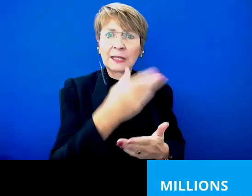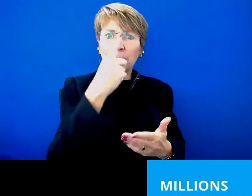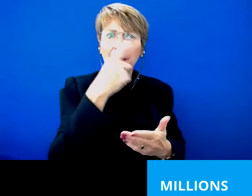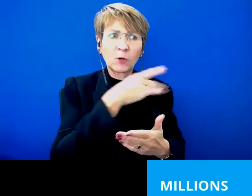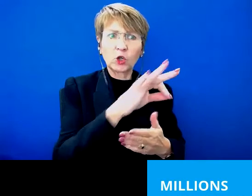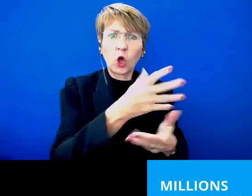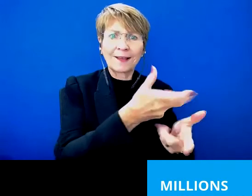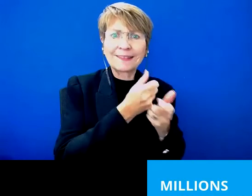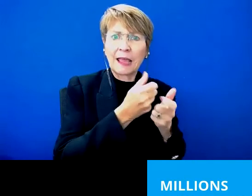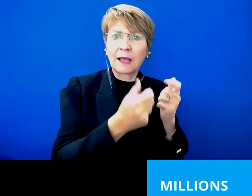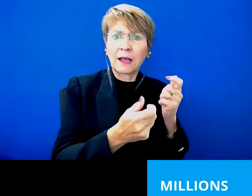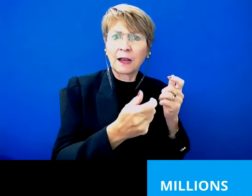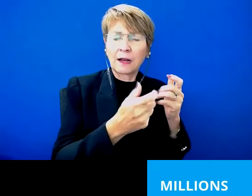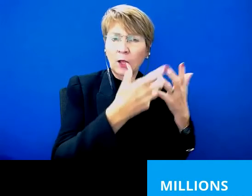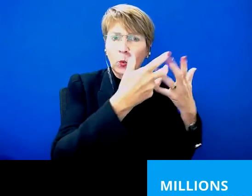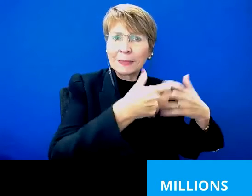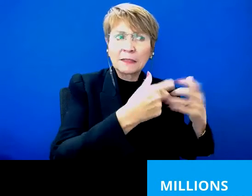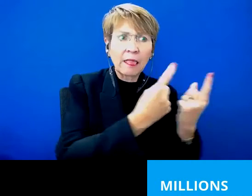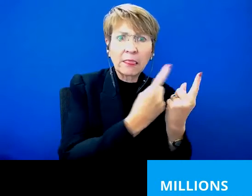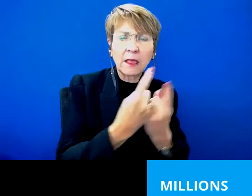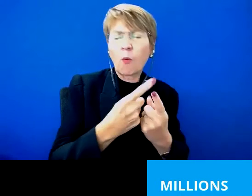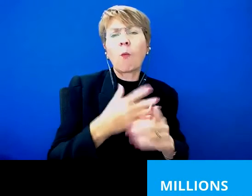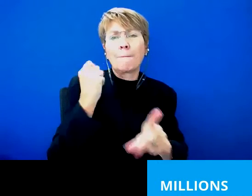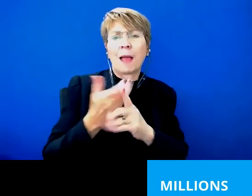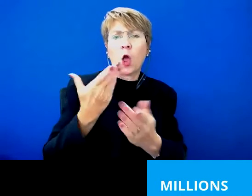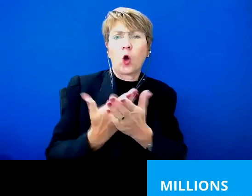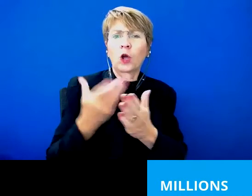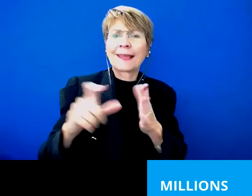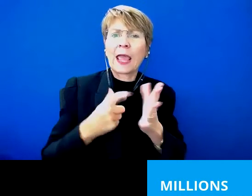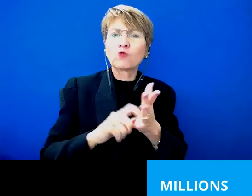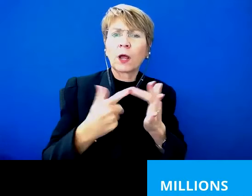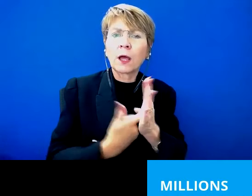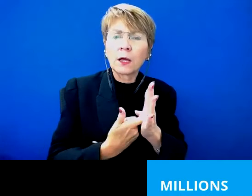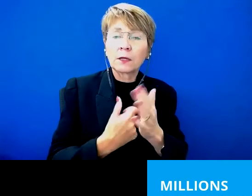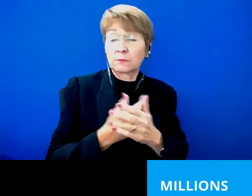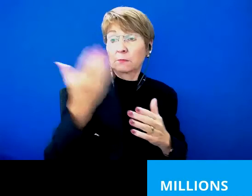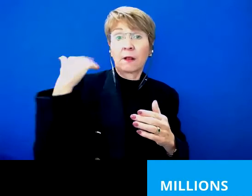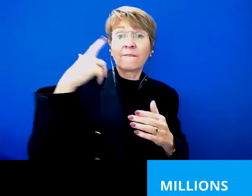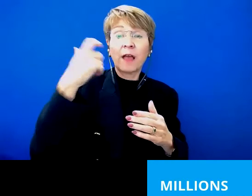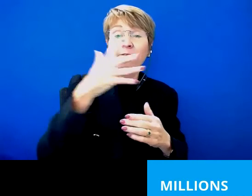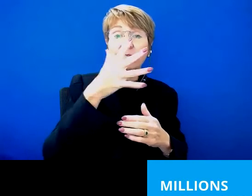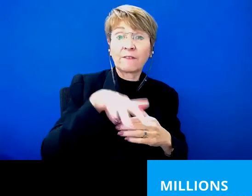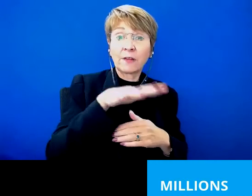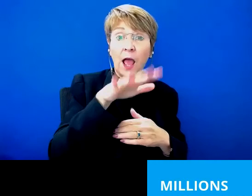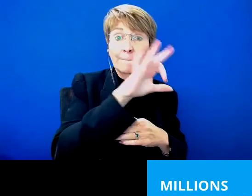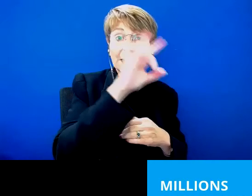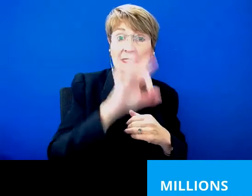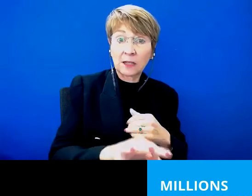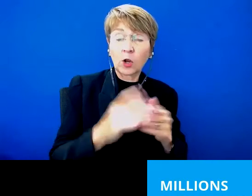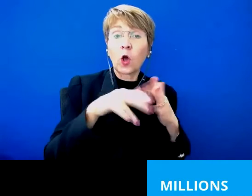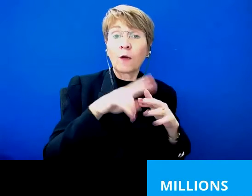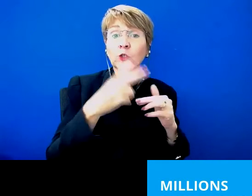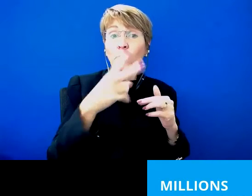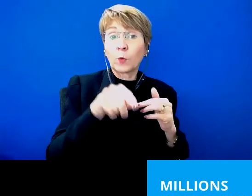So the 2021 Carer Wellbeing Survey showed that 55% of Australia's 2.65 million